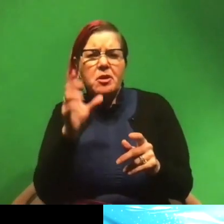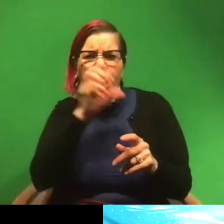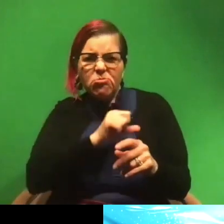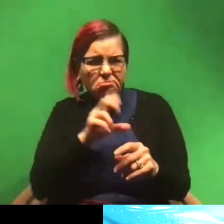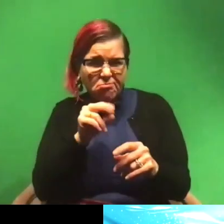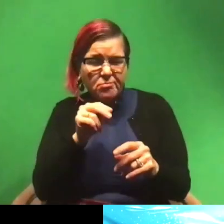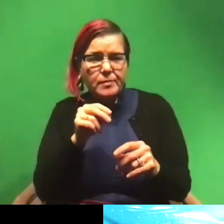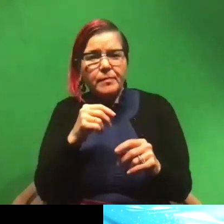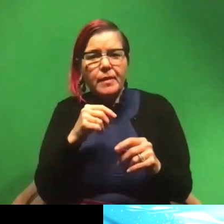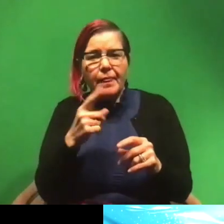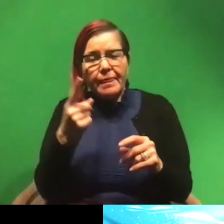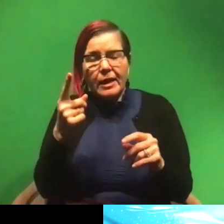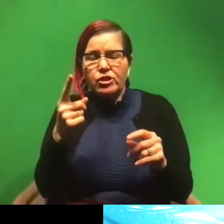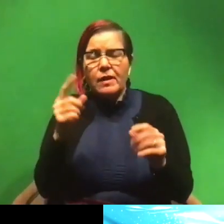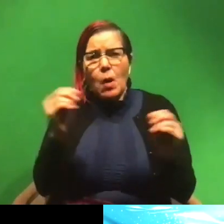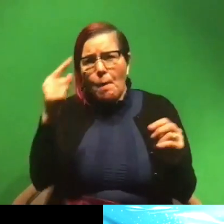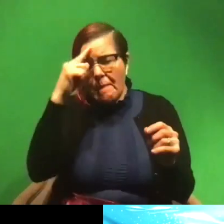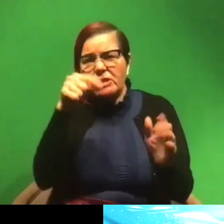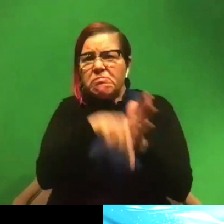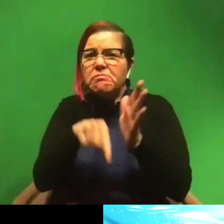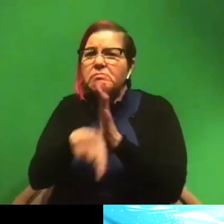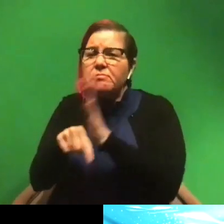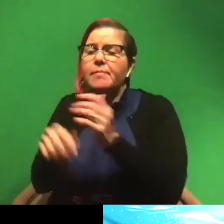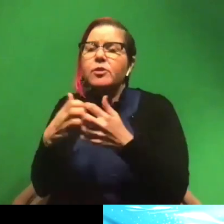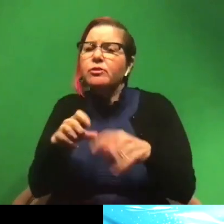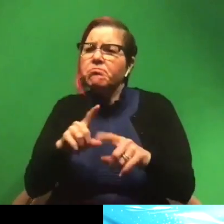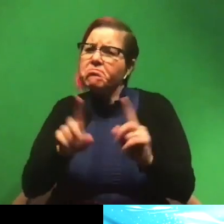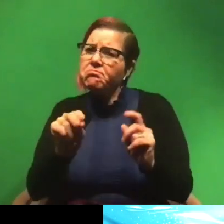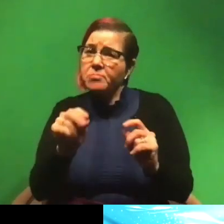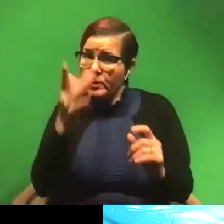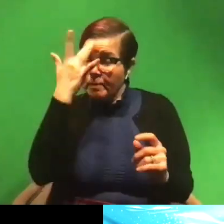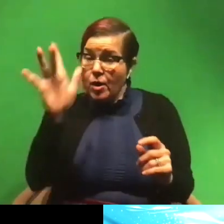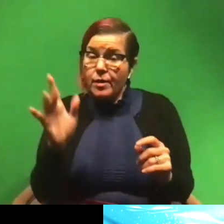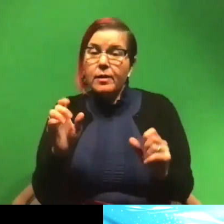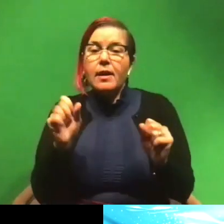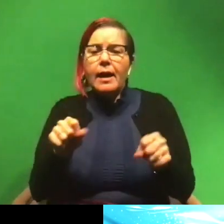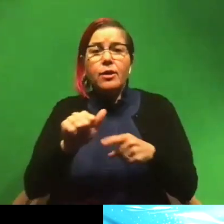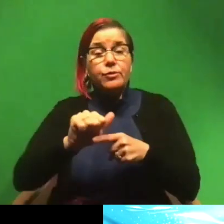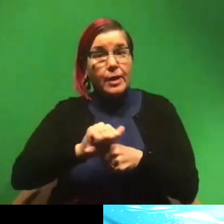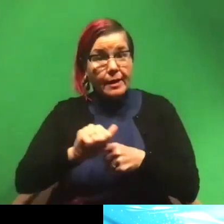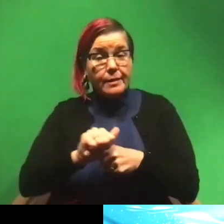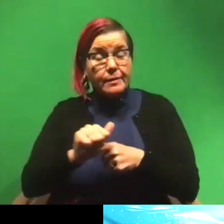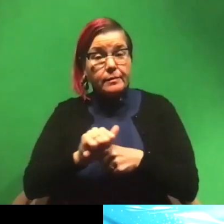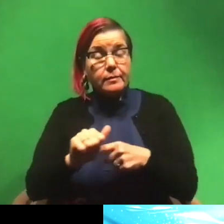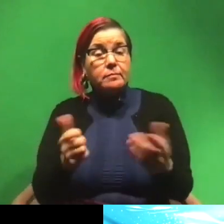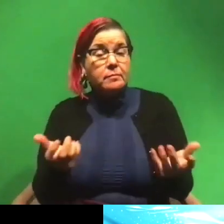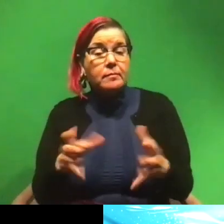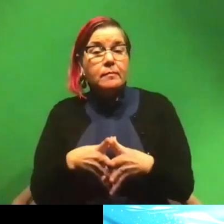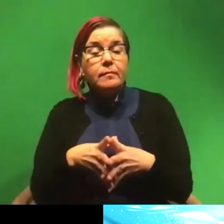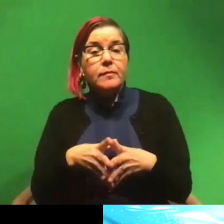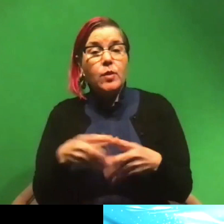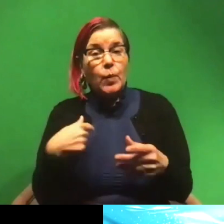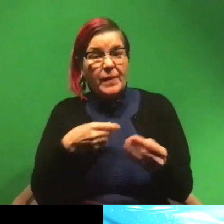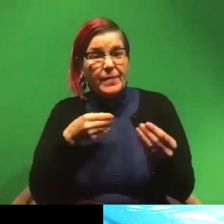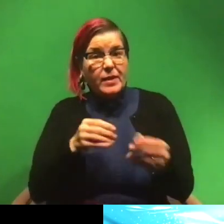they have the mindless killing machine thing. Um, but they're very intelligent. Uh, they can be trained. So at moat, we actually feed our